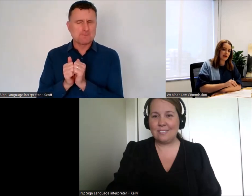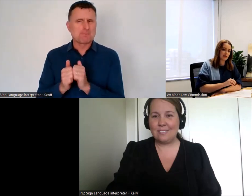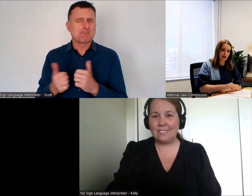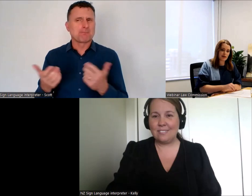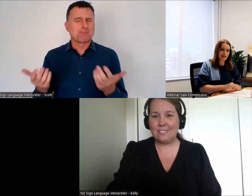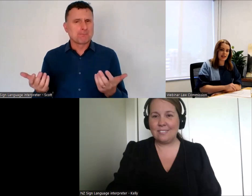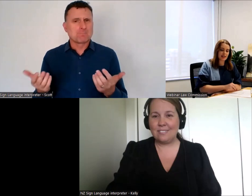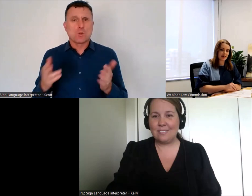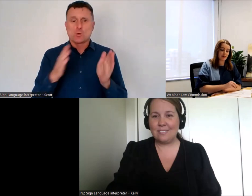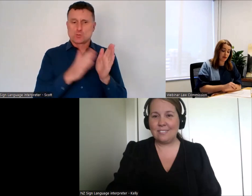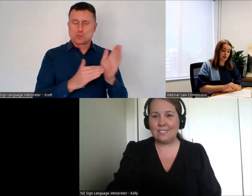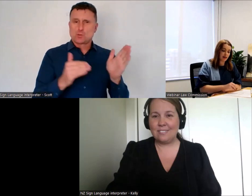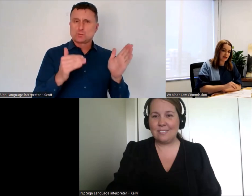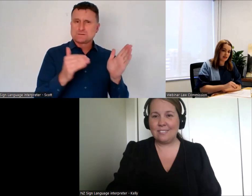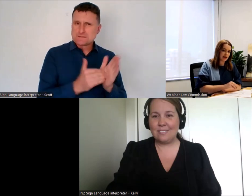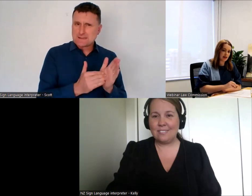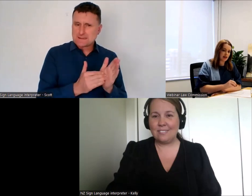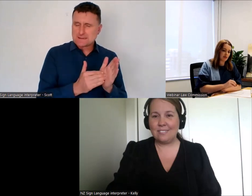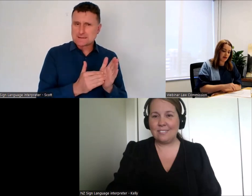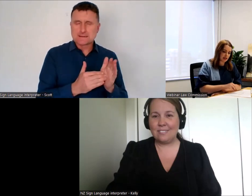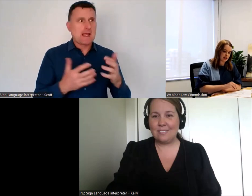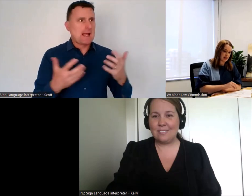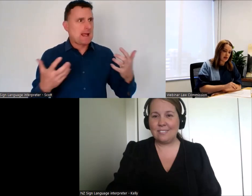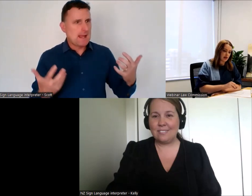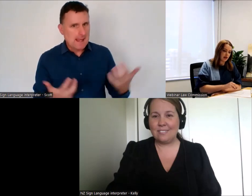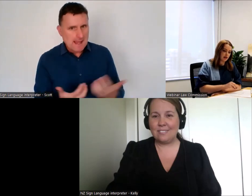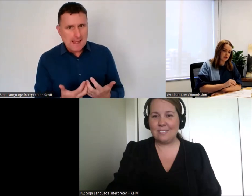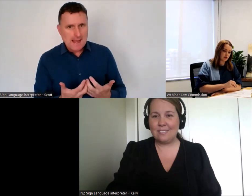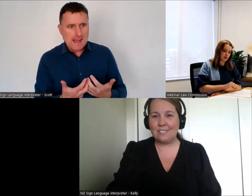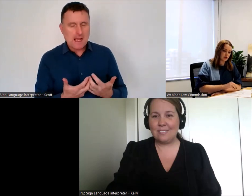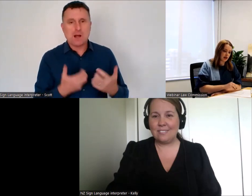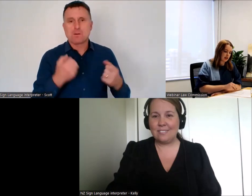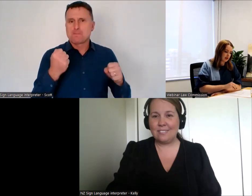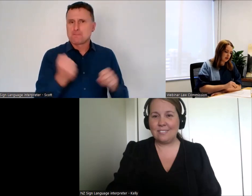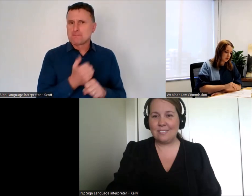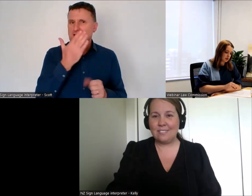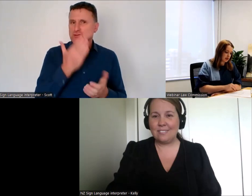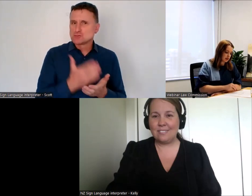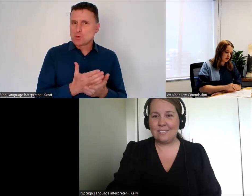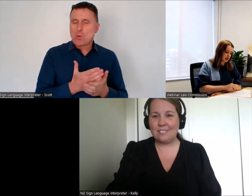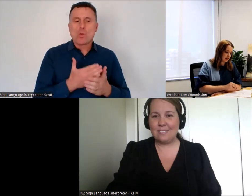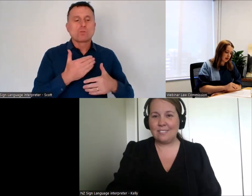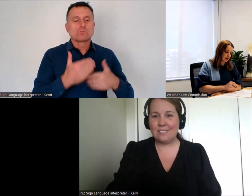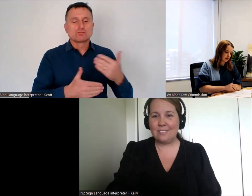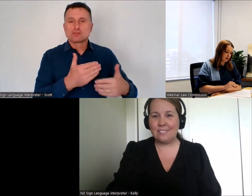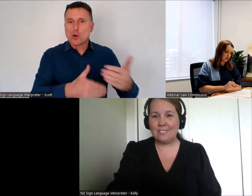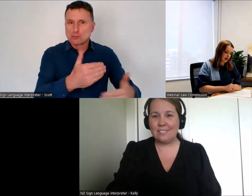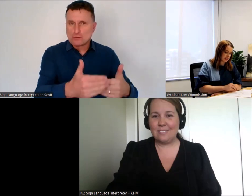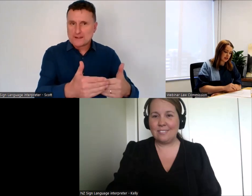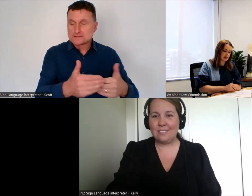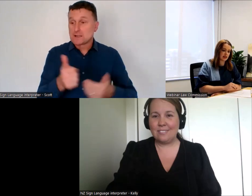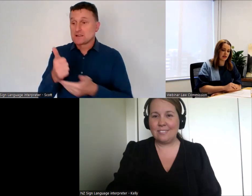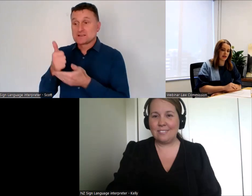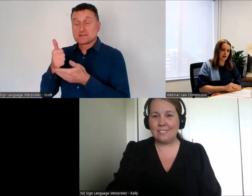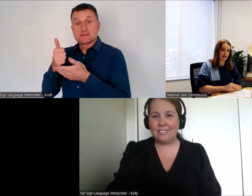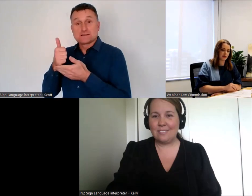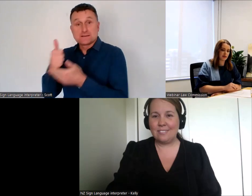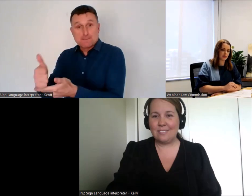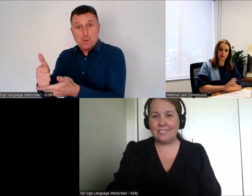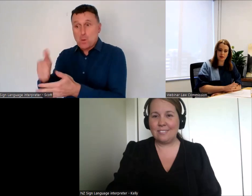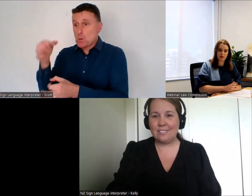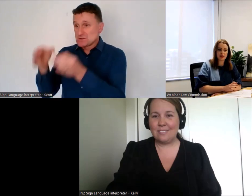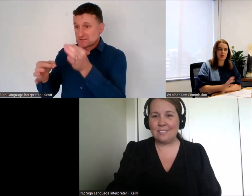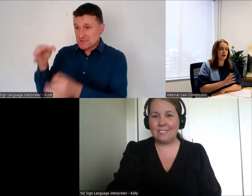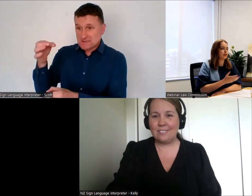make process progress in embedding supported making supported decision making in the law and practice in this area